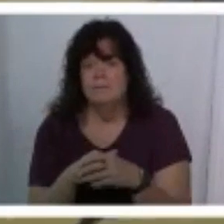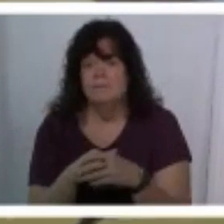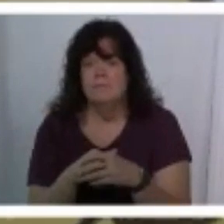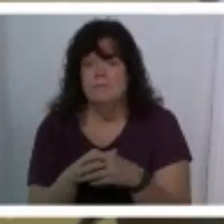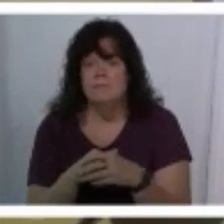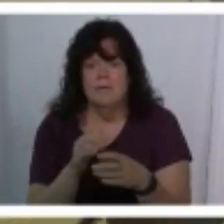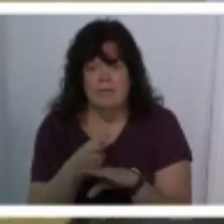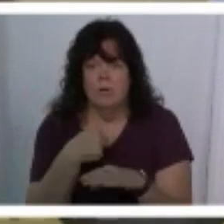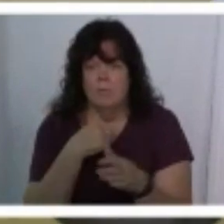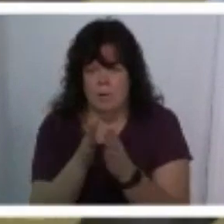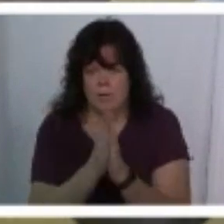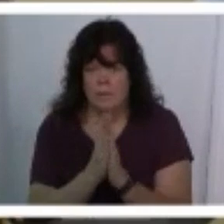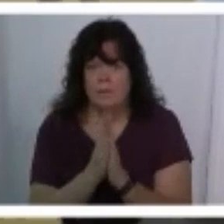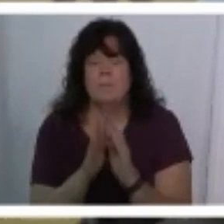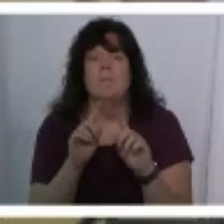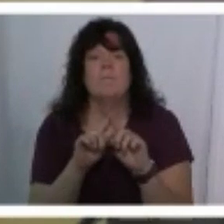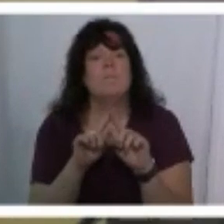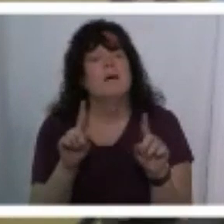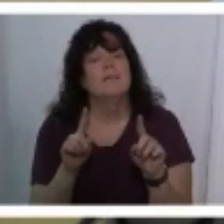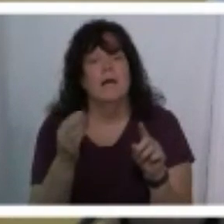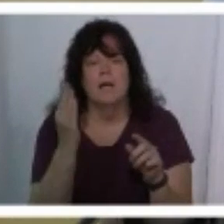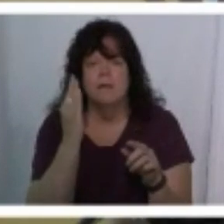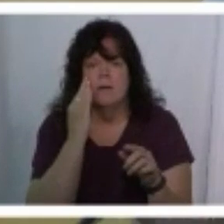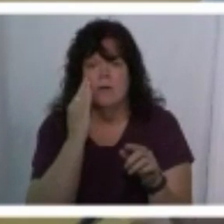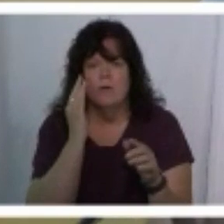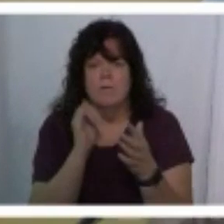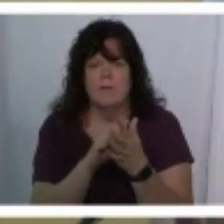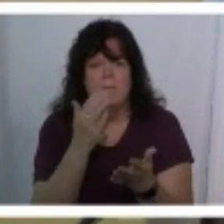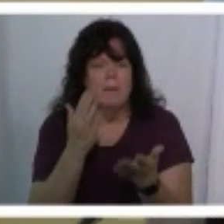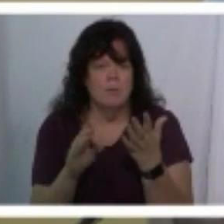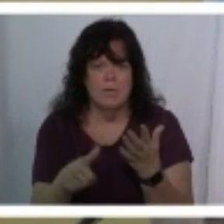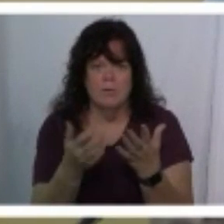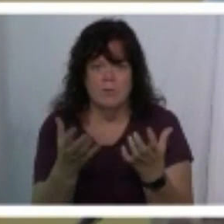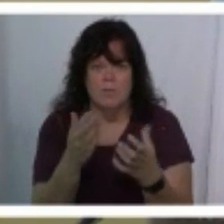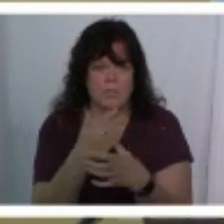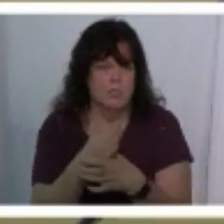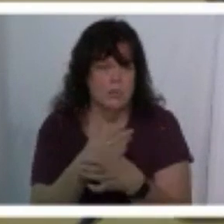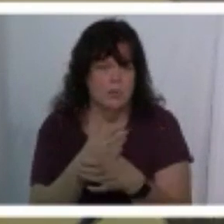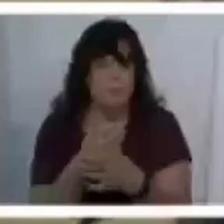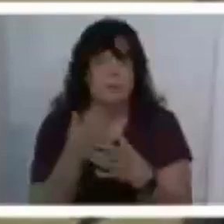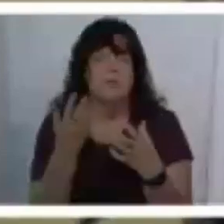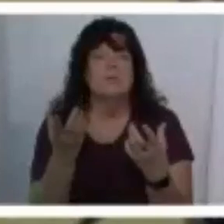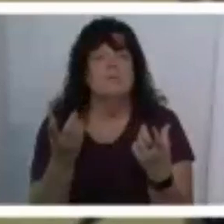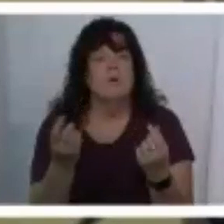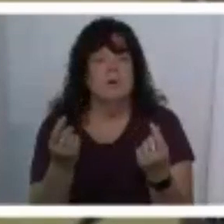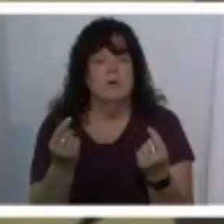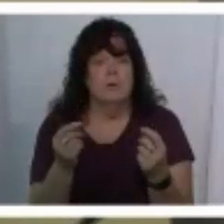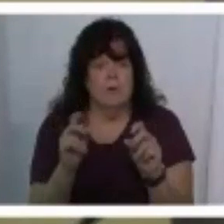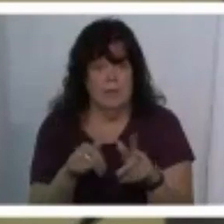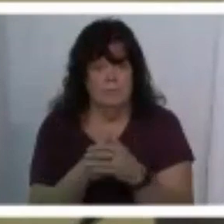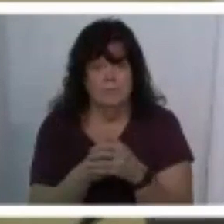okay after i pray but i know that there might be others that want to share so here's what we're going to do okay